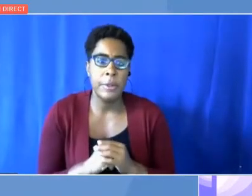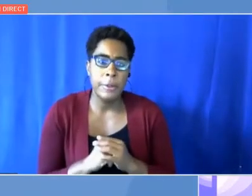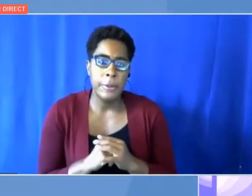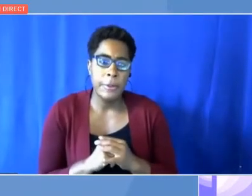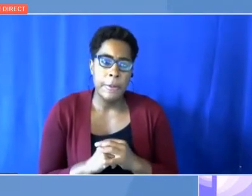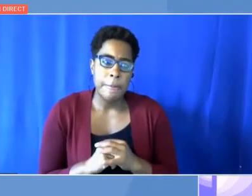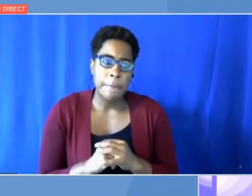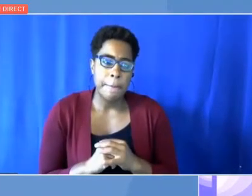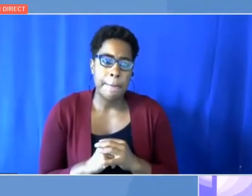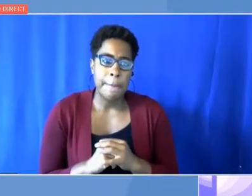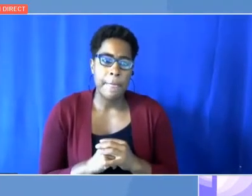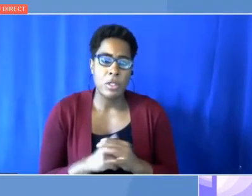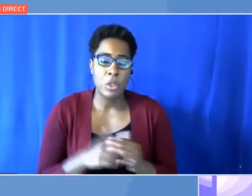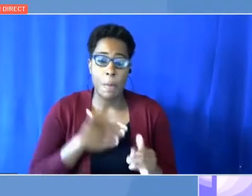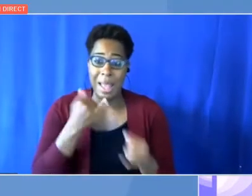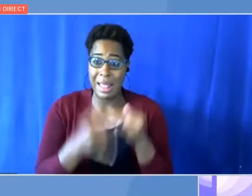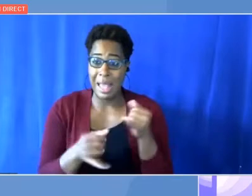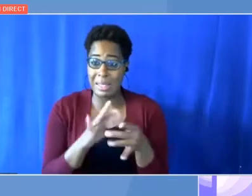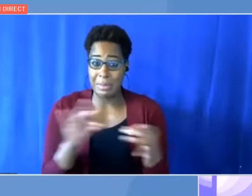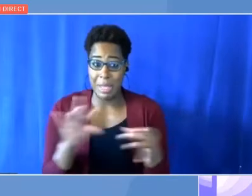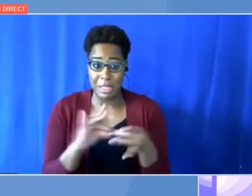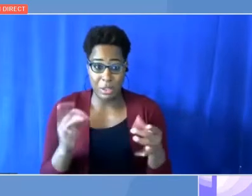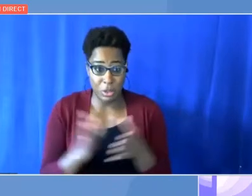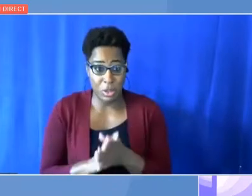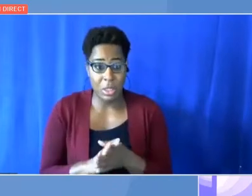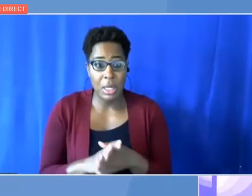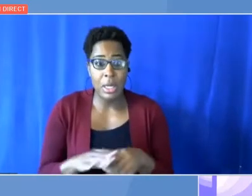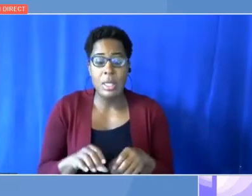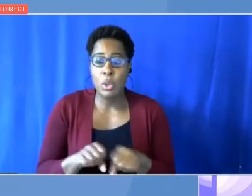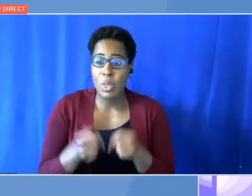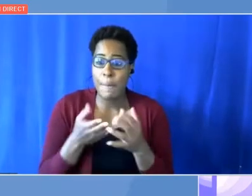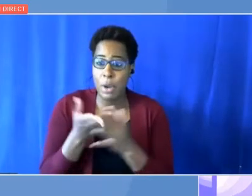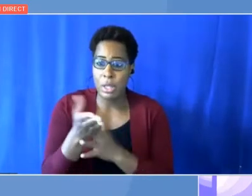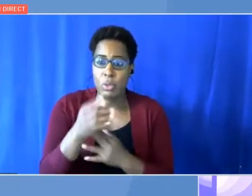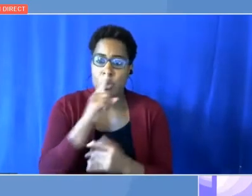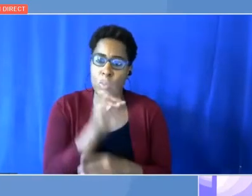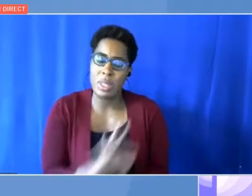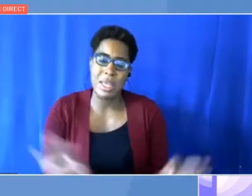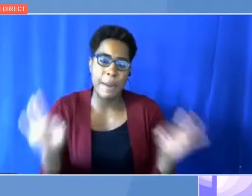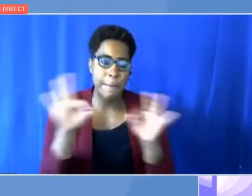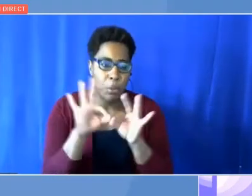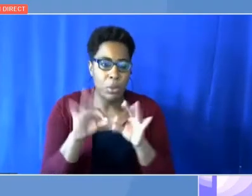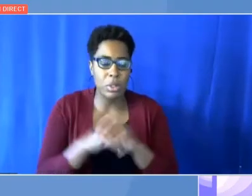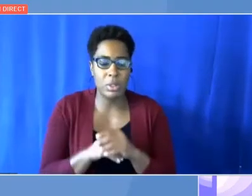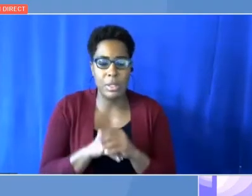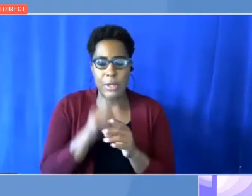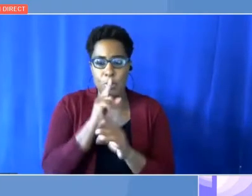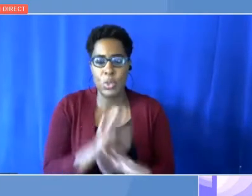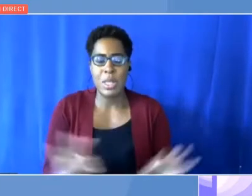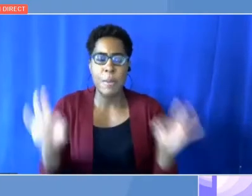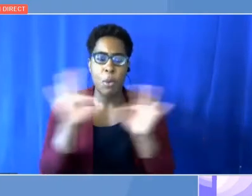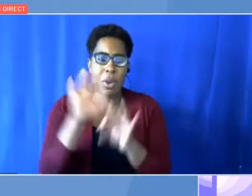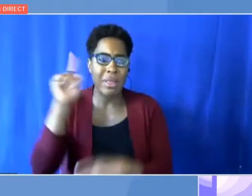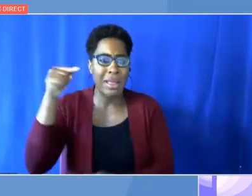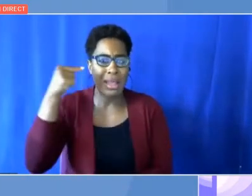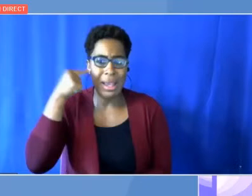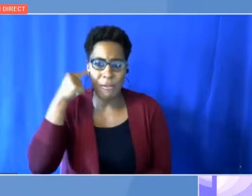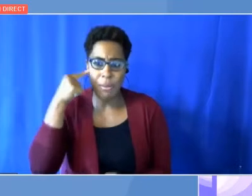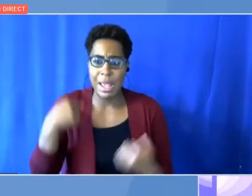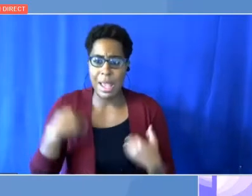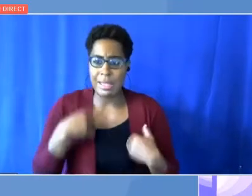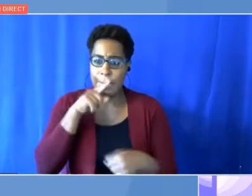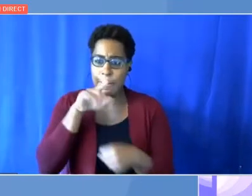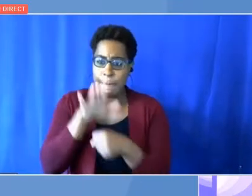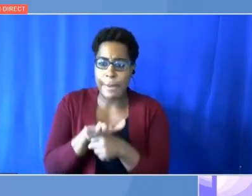on this and the breakthrough could play a very important role. But it is very important that the government, from the commitment, are